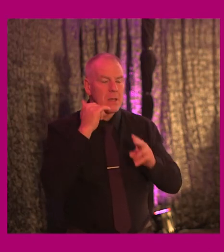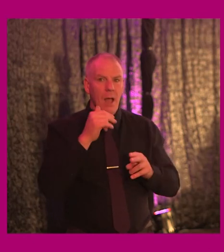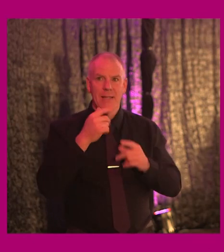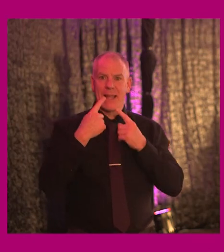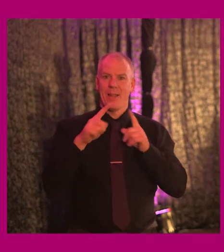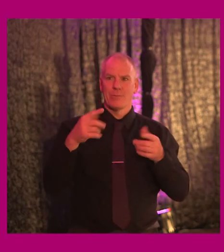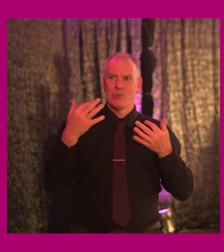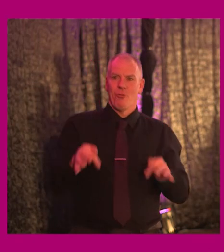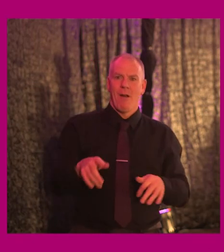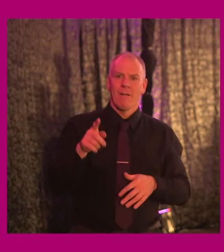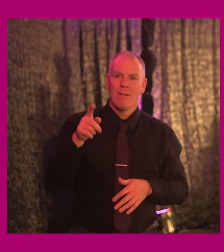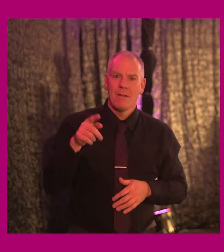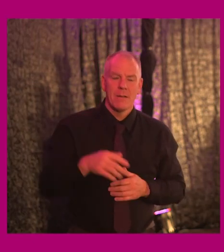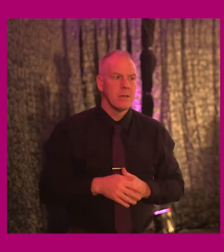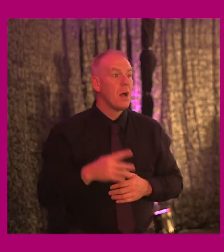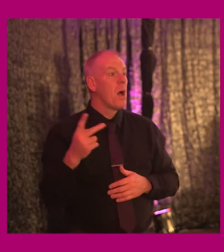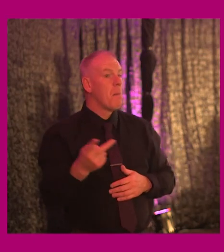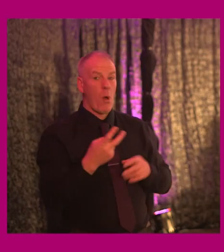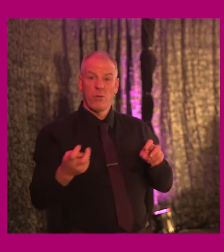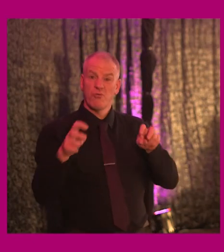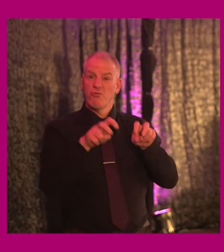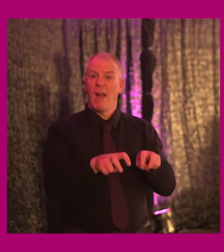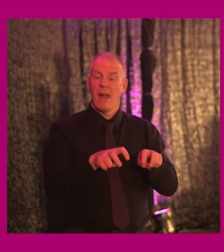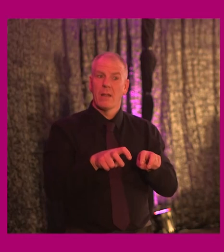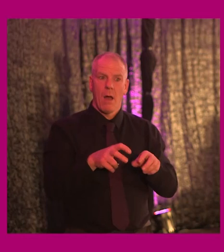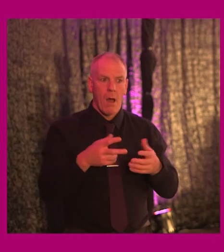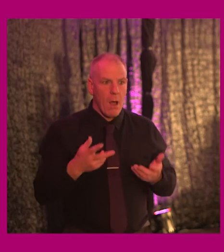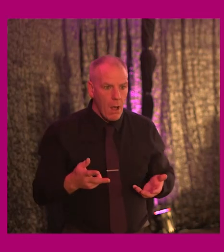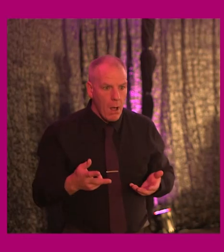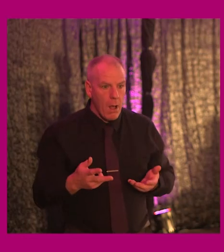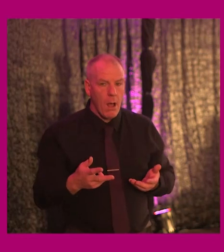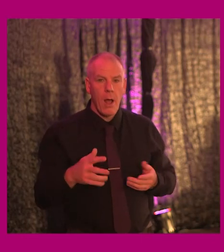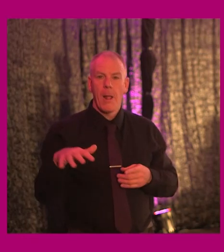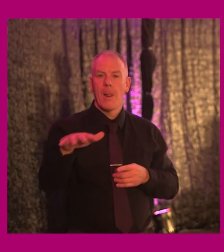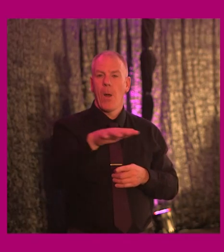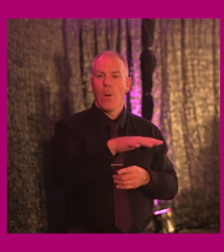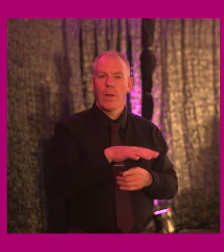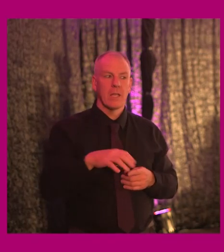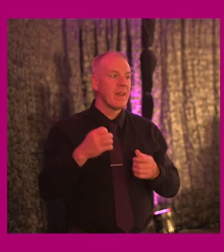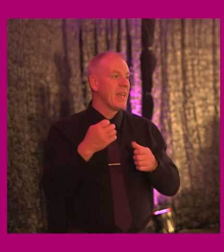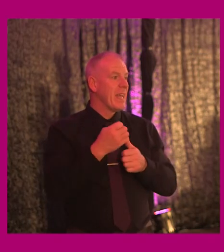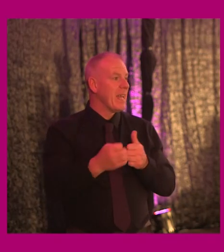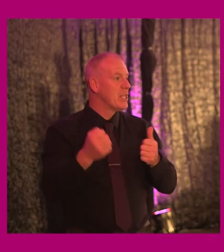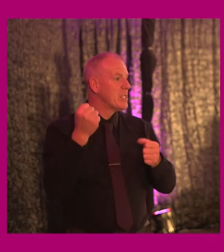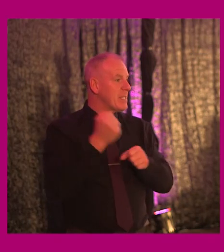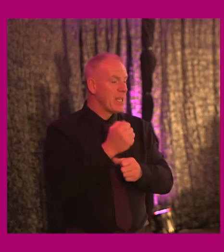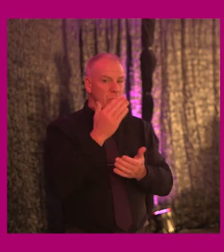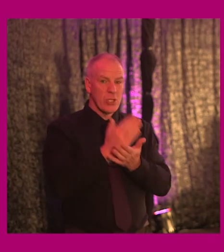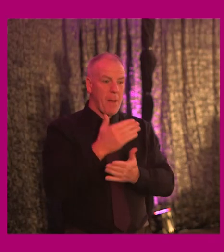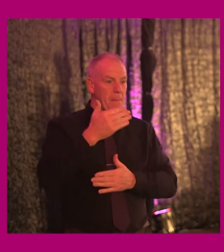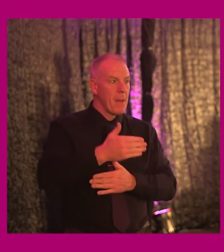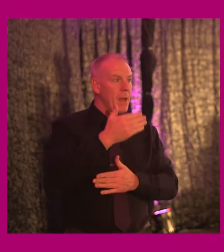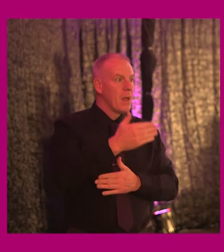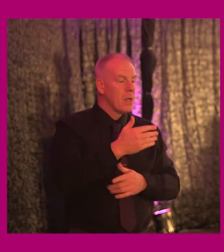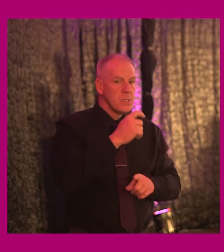incorrect. You both get on the train and what do you know? The location at each stop is a state